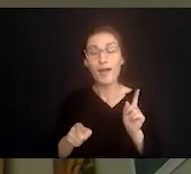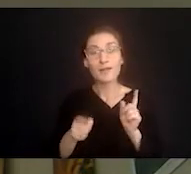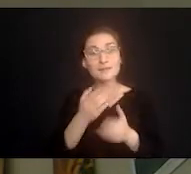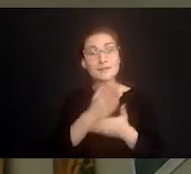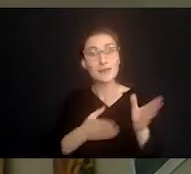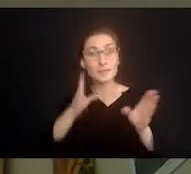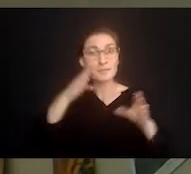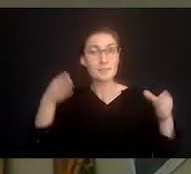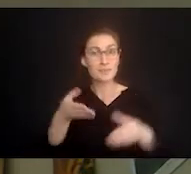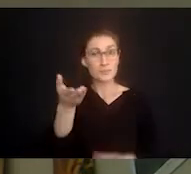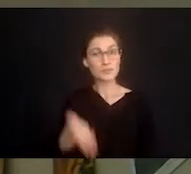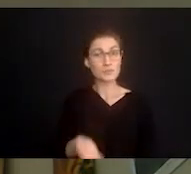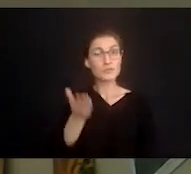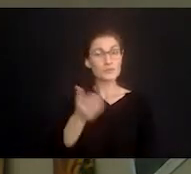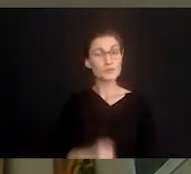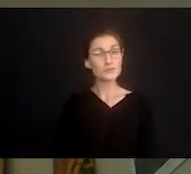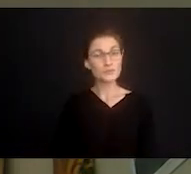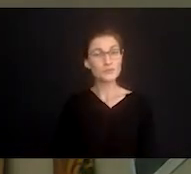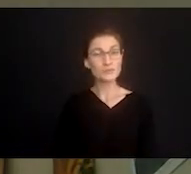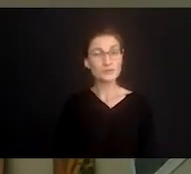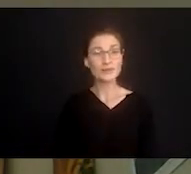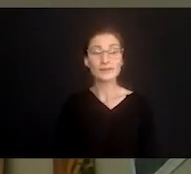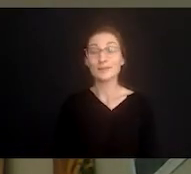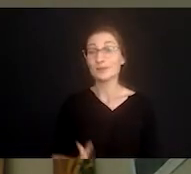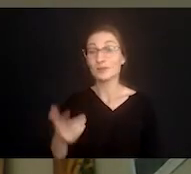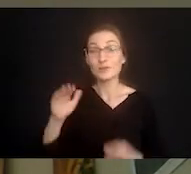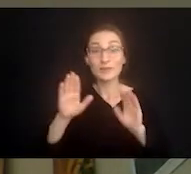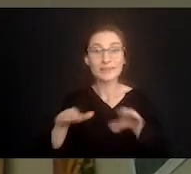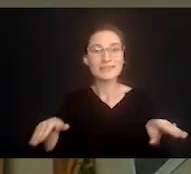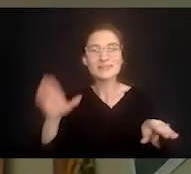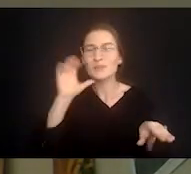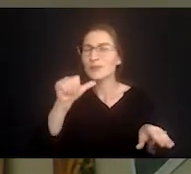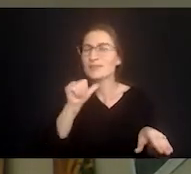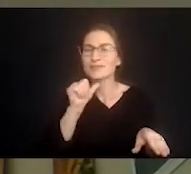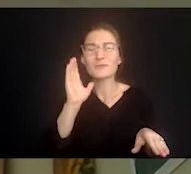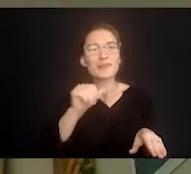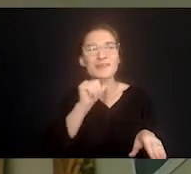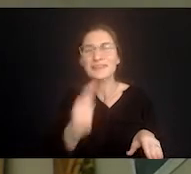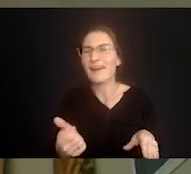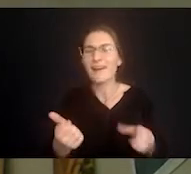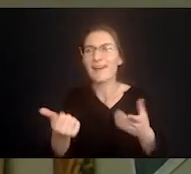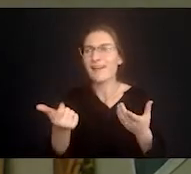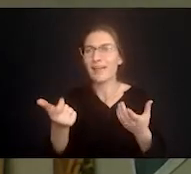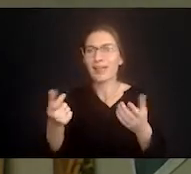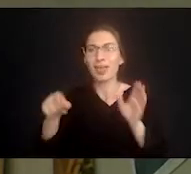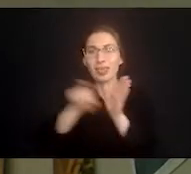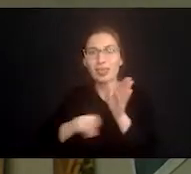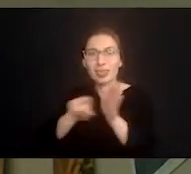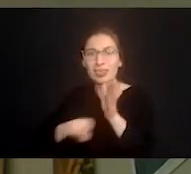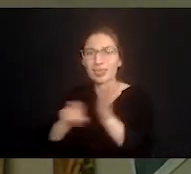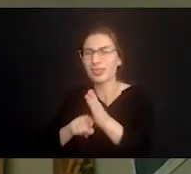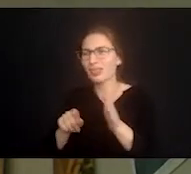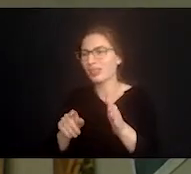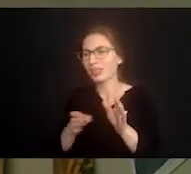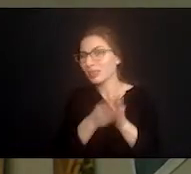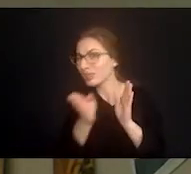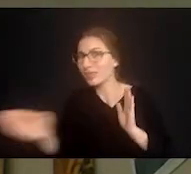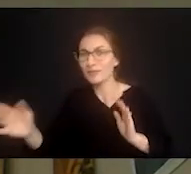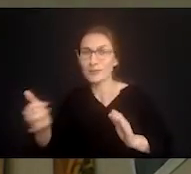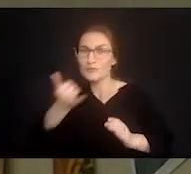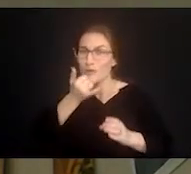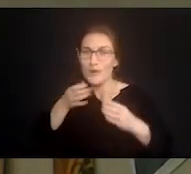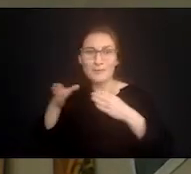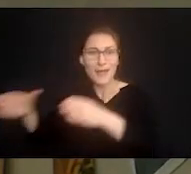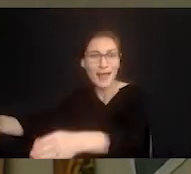goes down your kids aren't going to go down the wrong path in life most likely because you did something for yourself on occasion I remember